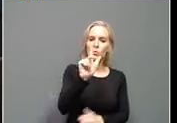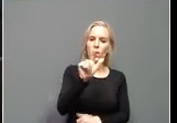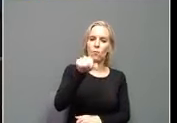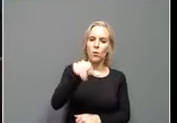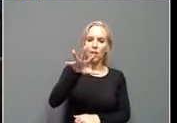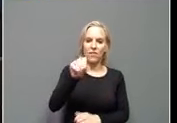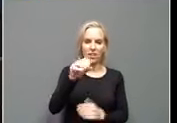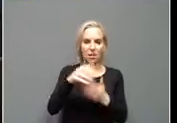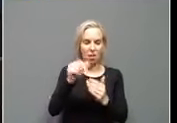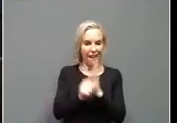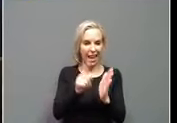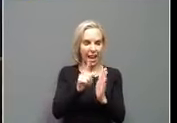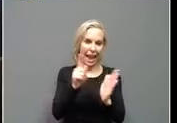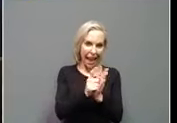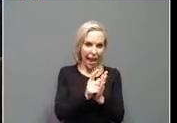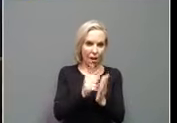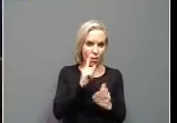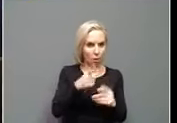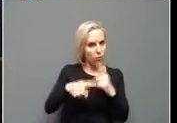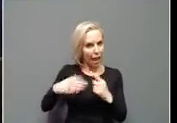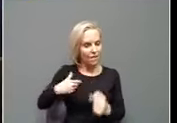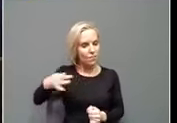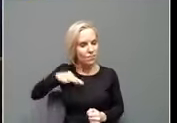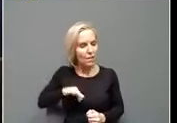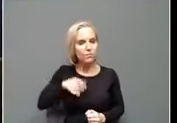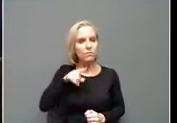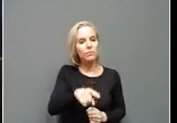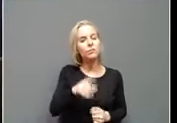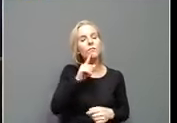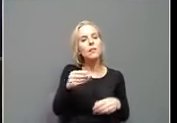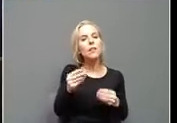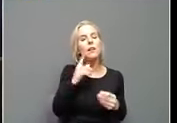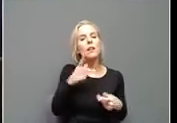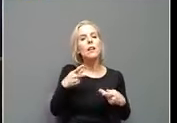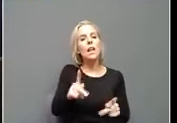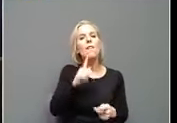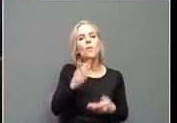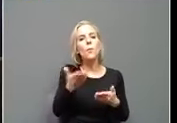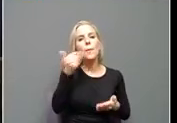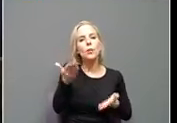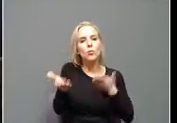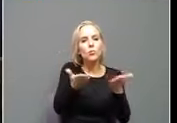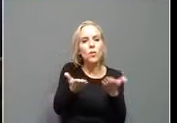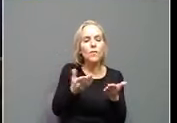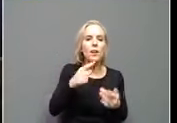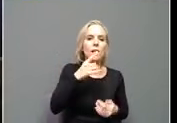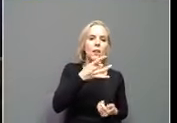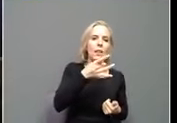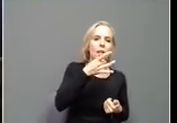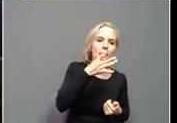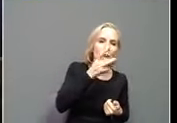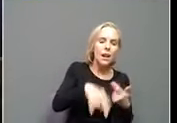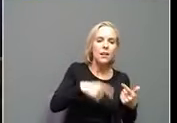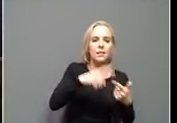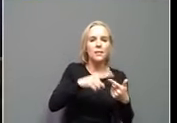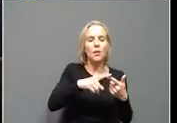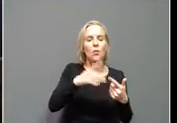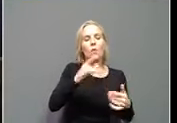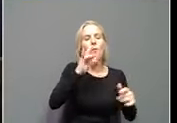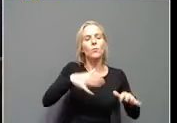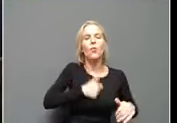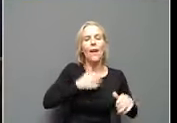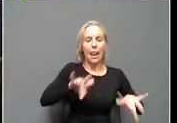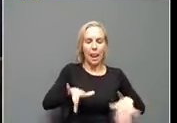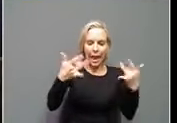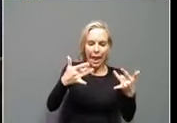The project will allow the company to better serve the growing market for light, medium, and heavy-duty trucks under the Kenworth,